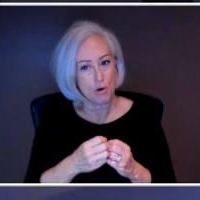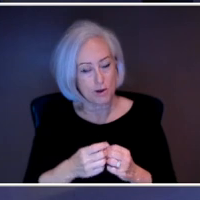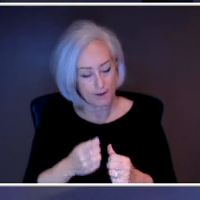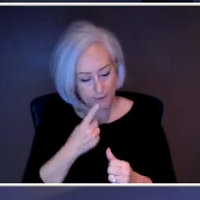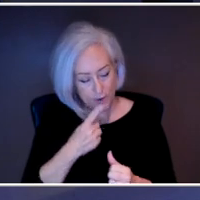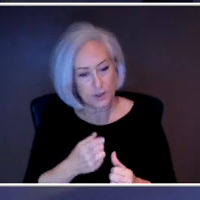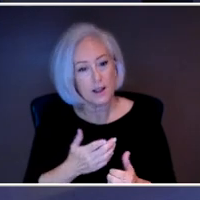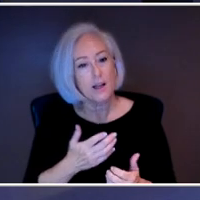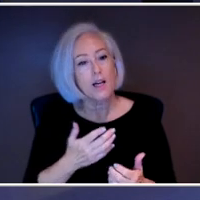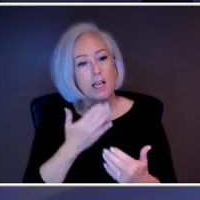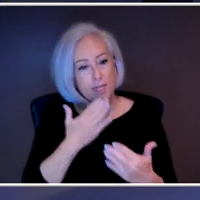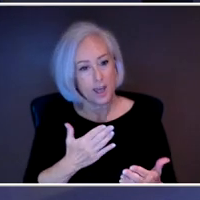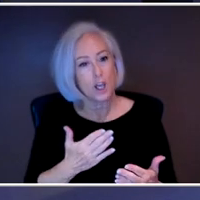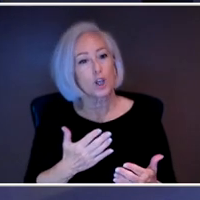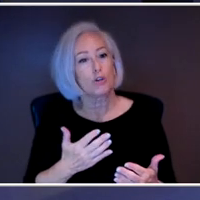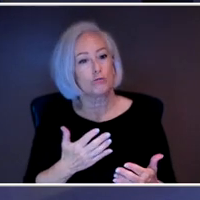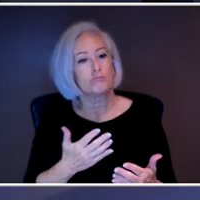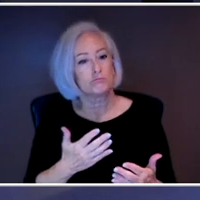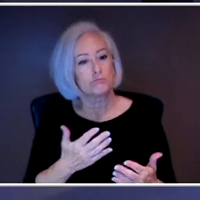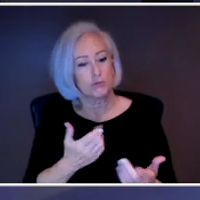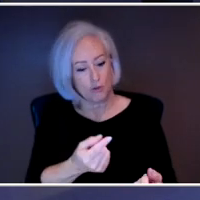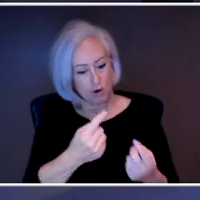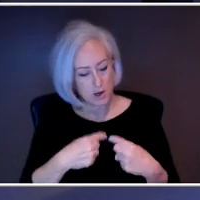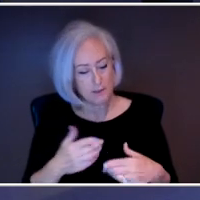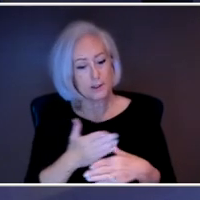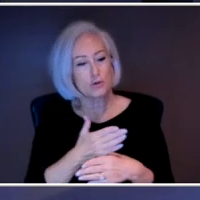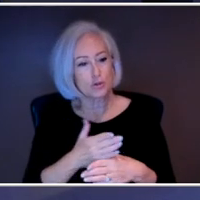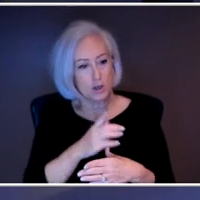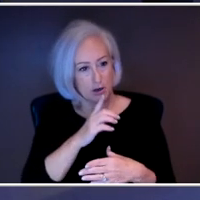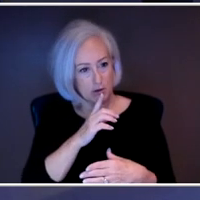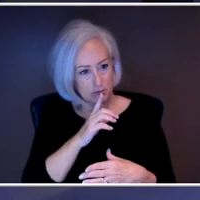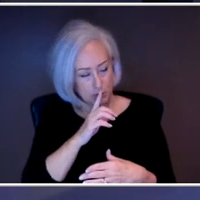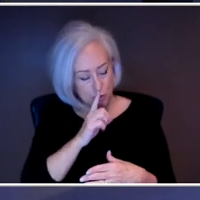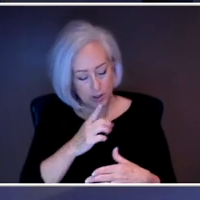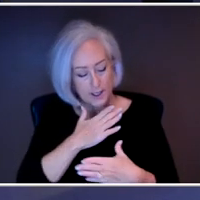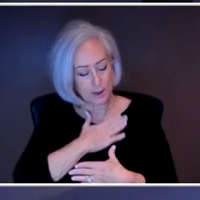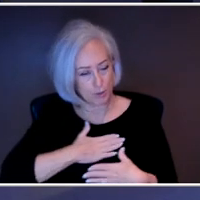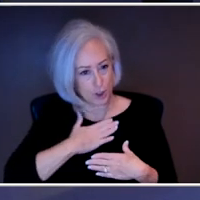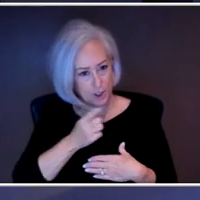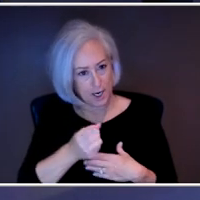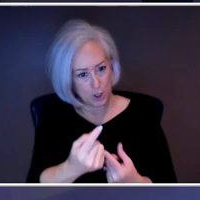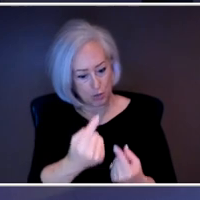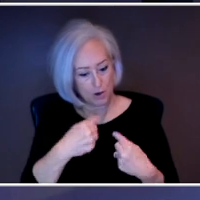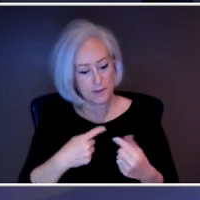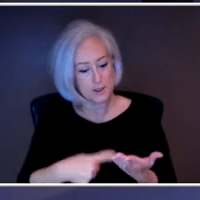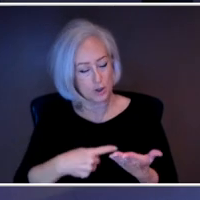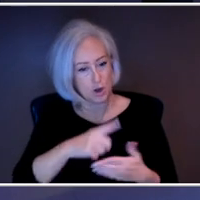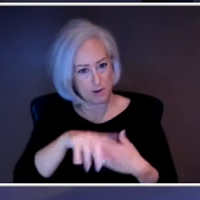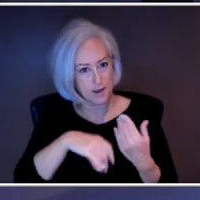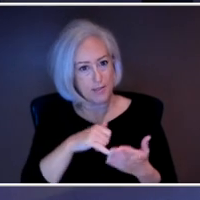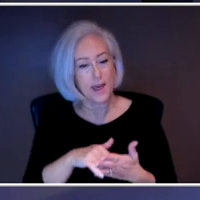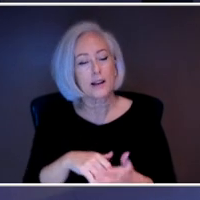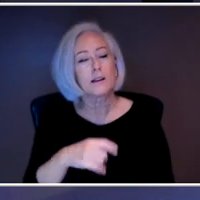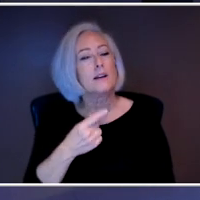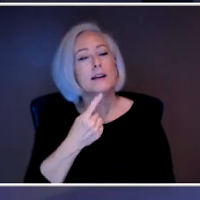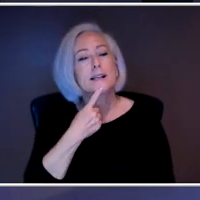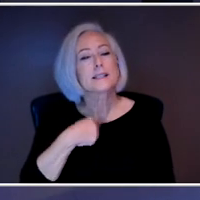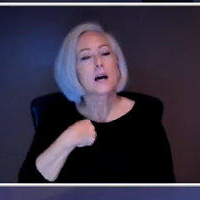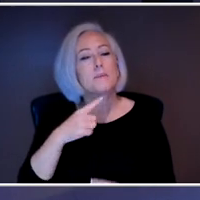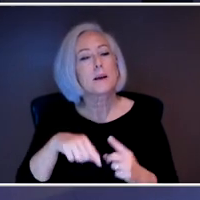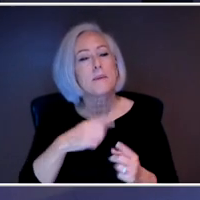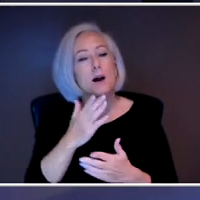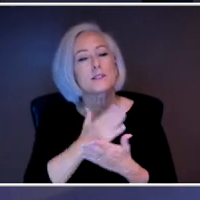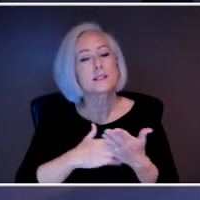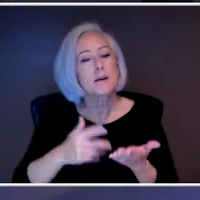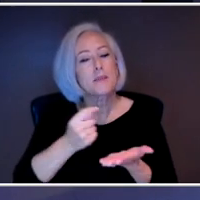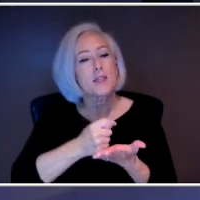It's really important. And I know I speak for our doctors, who we really appreciate you. I want to talk about some therapy that you're on. And, Dr. K., let's talk about light